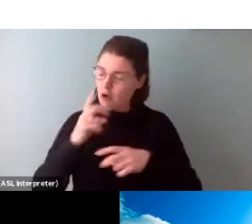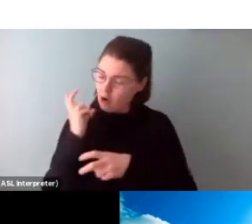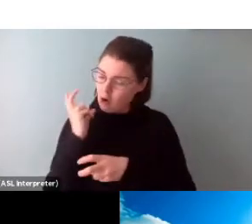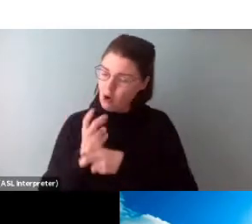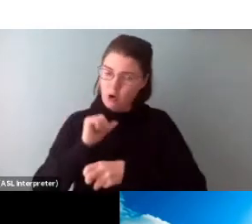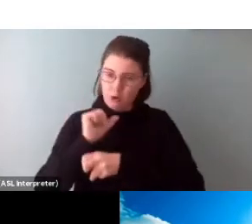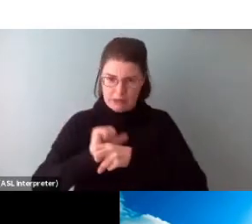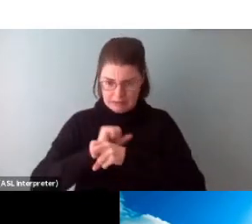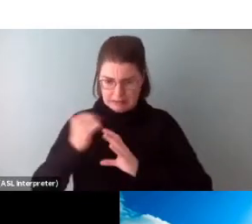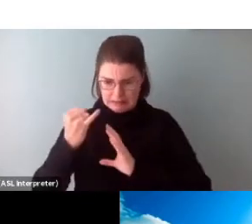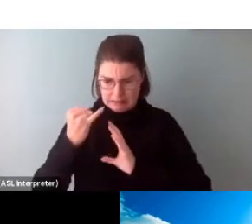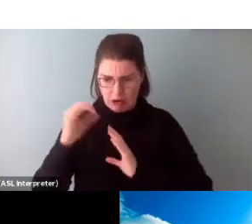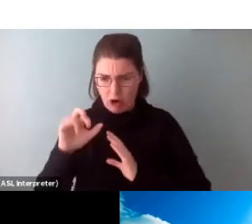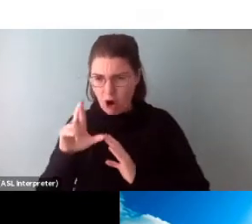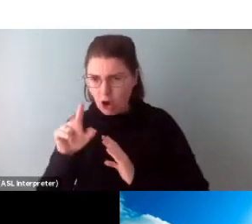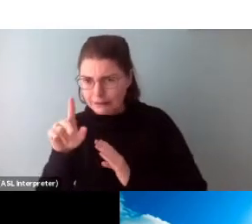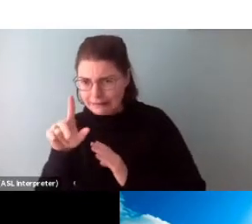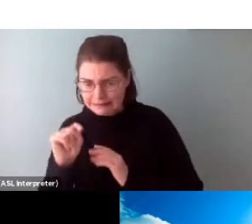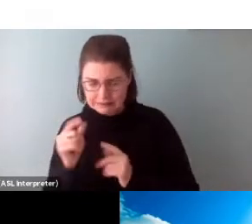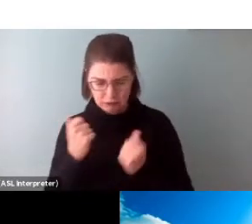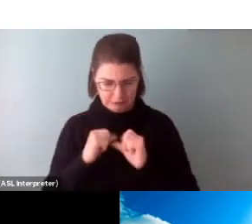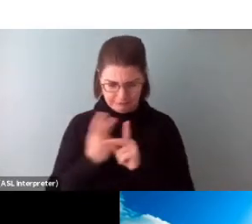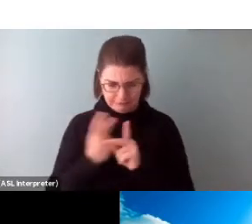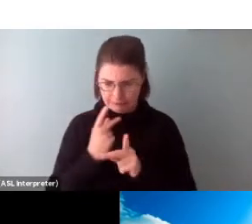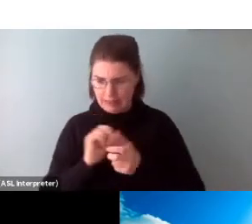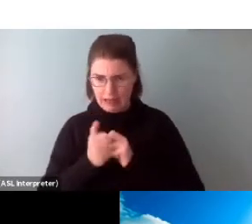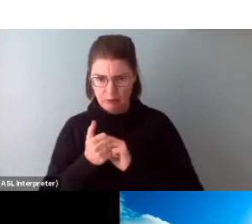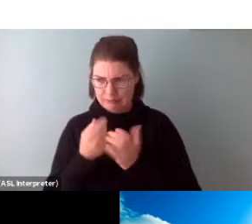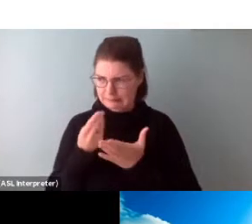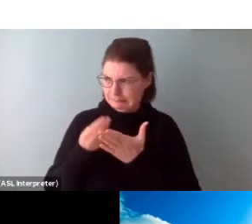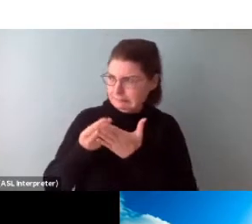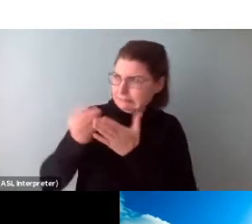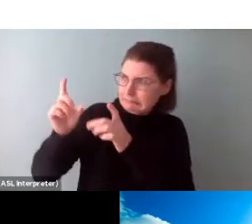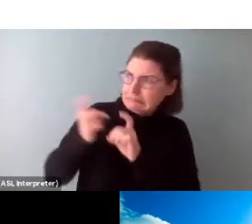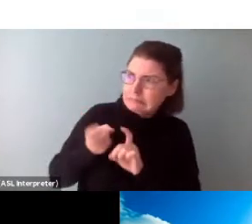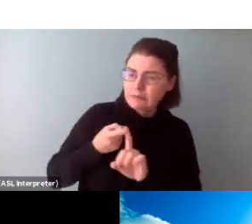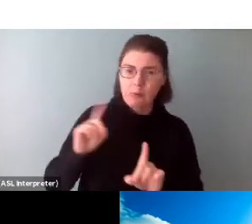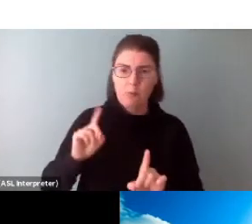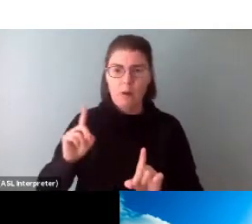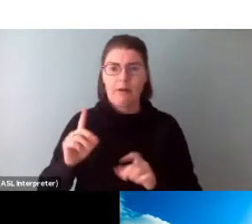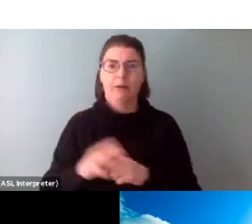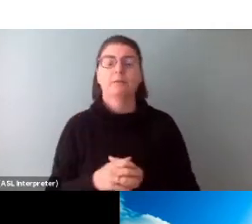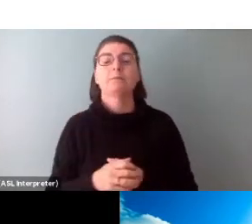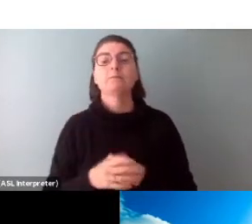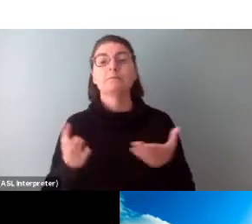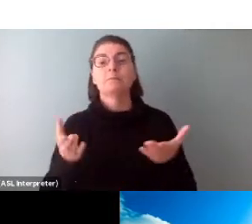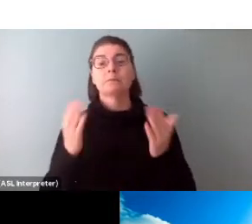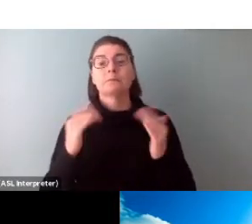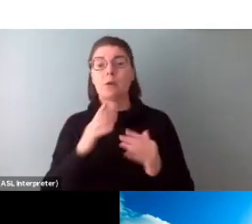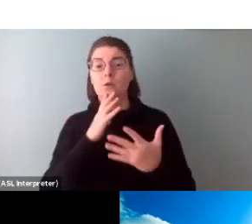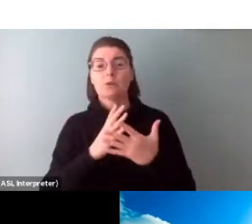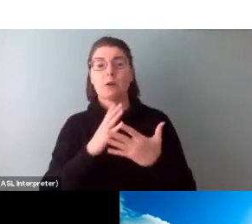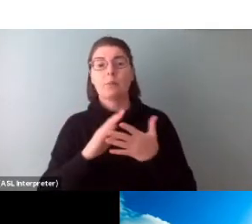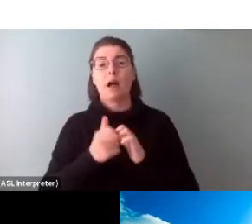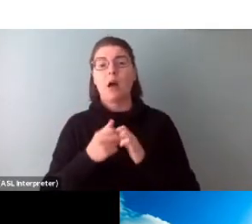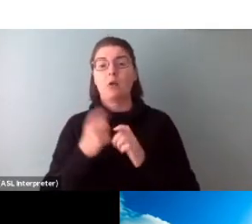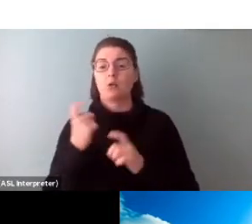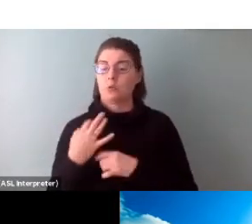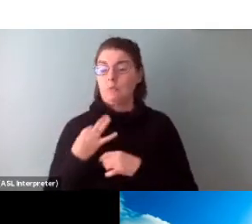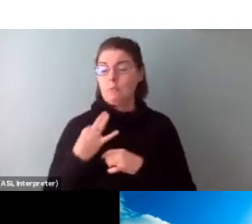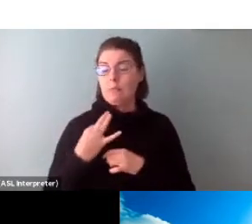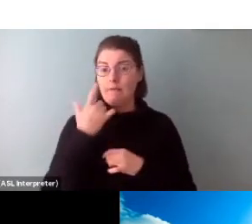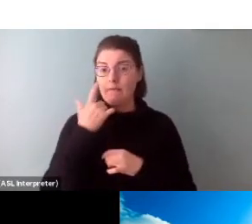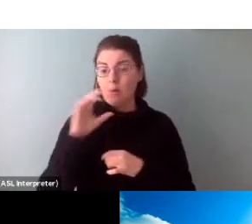trying to figure out how to get their projects funded. That said, we'll move on to how to apply for Ontario Arts Council grants.